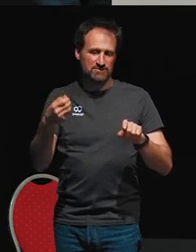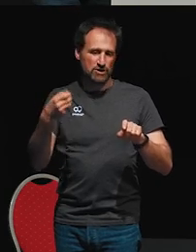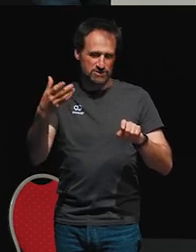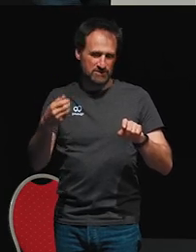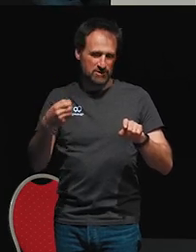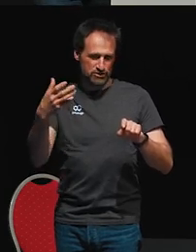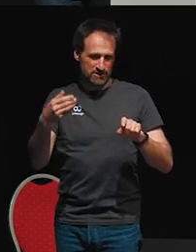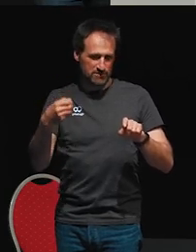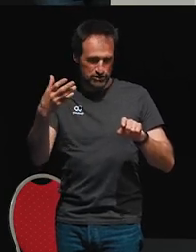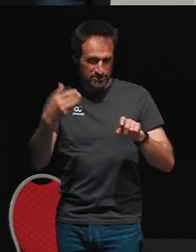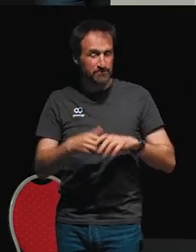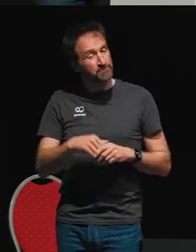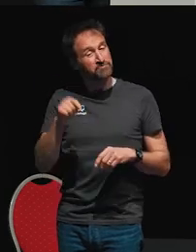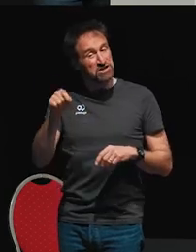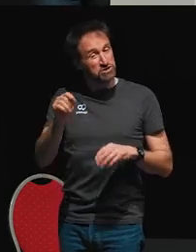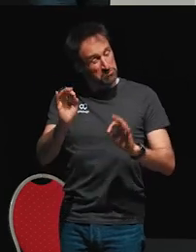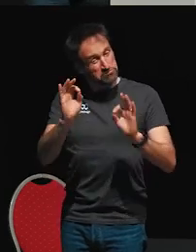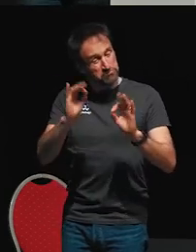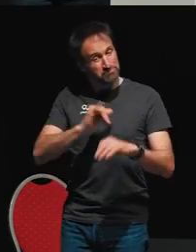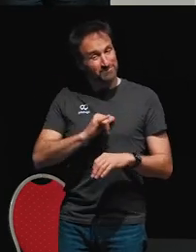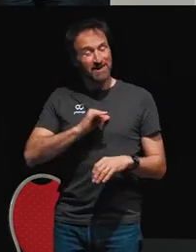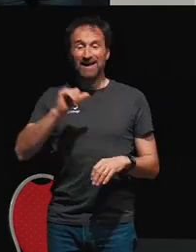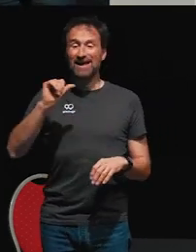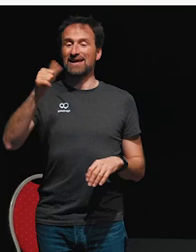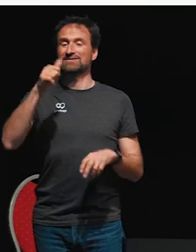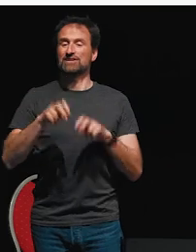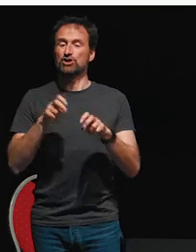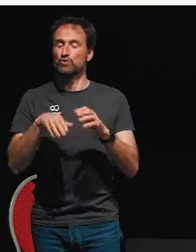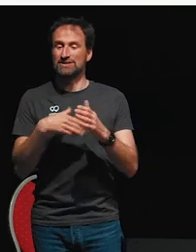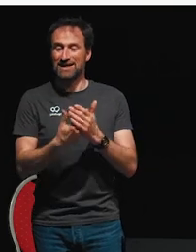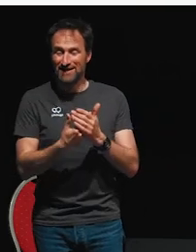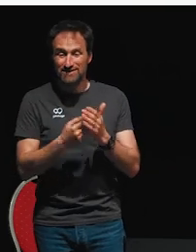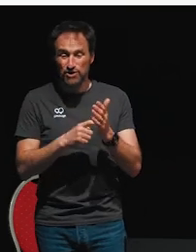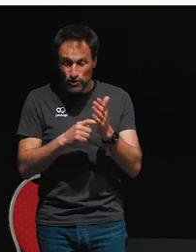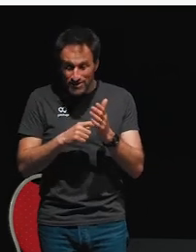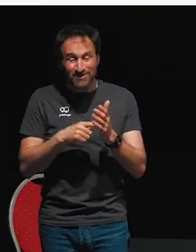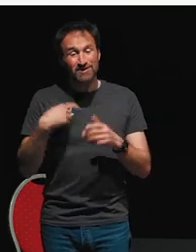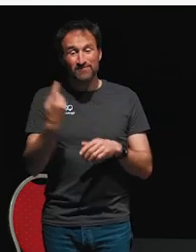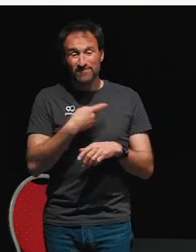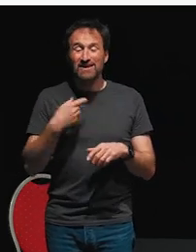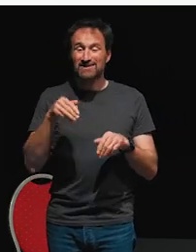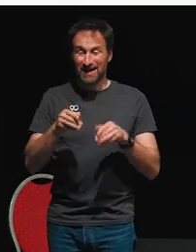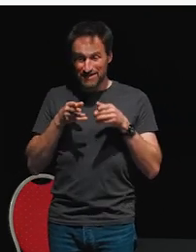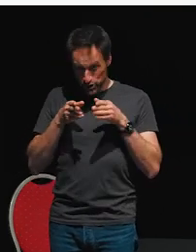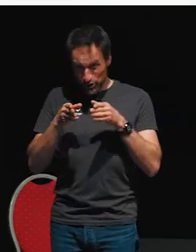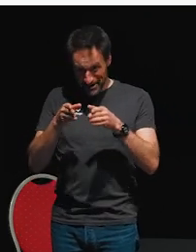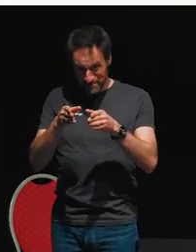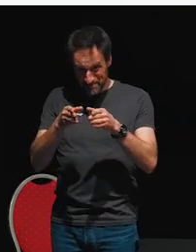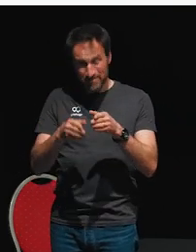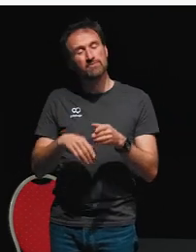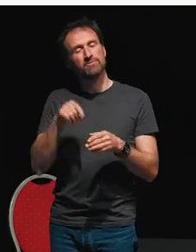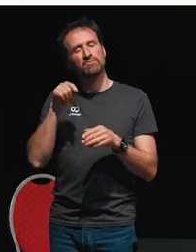really interesting and good first use case because the two main characteristics of the stream are getting transformed here.